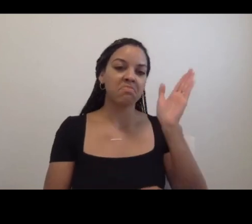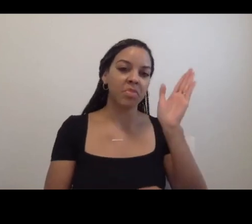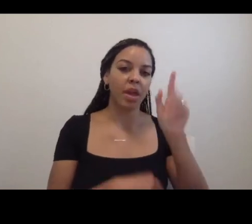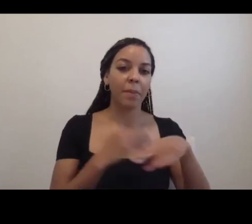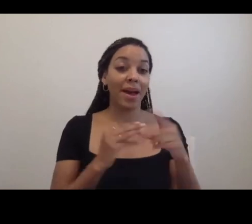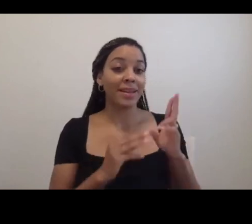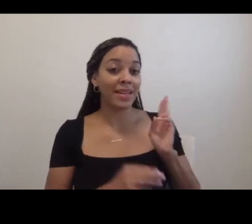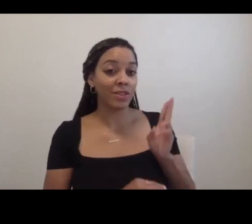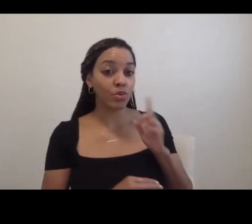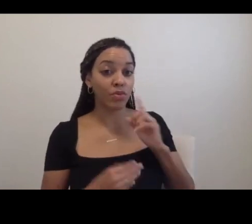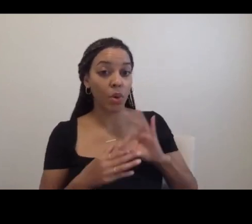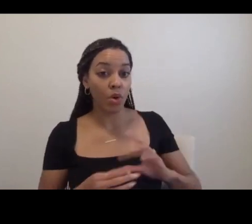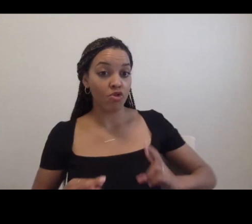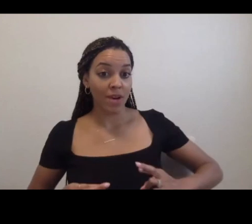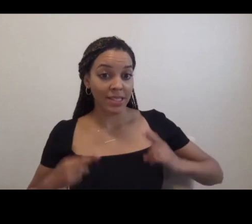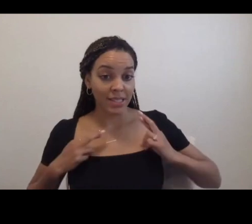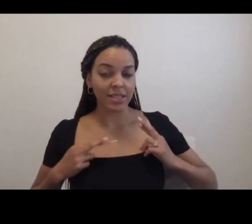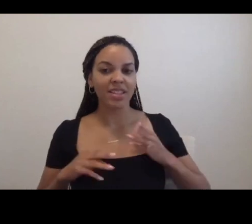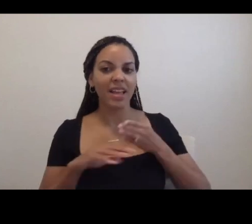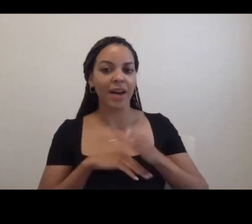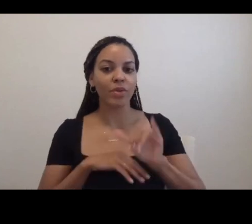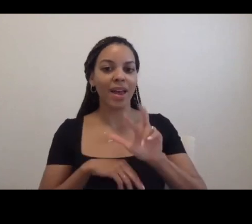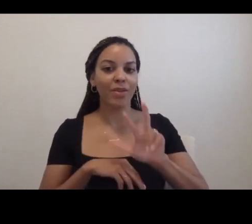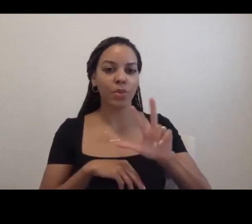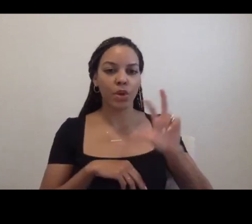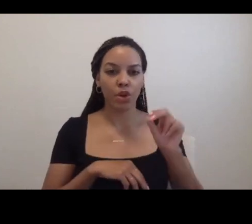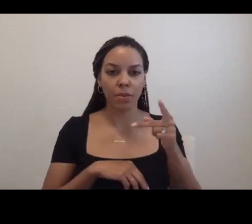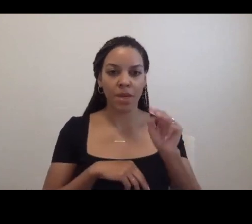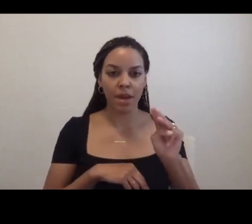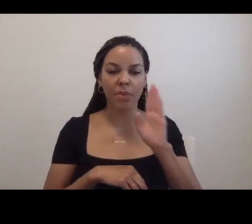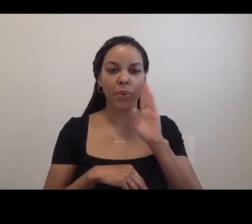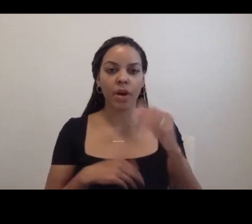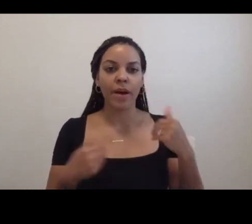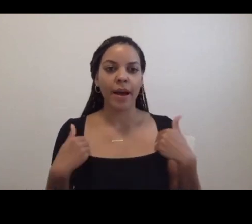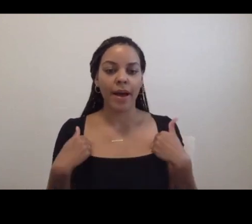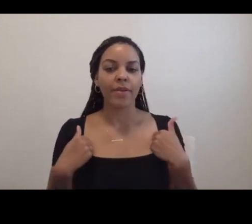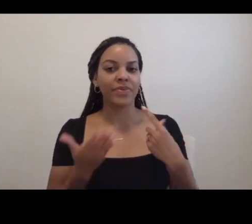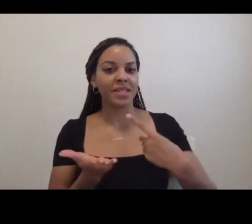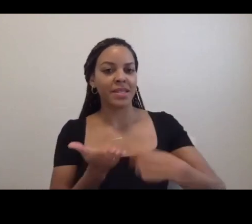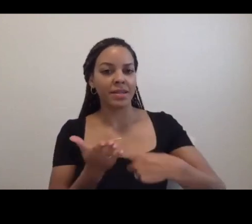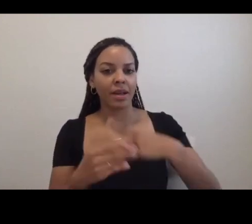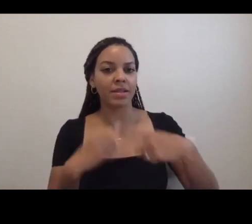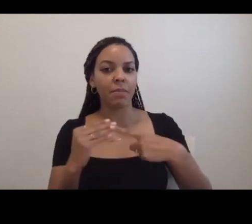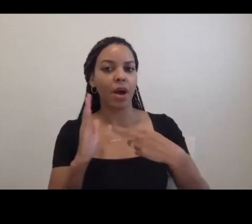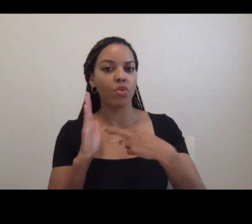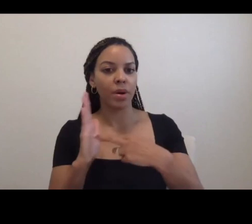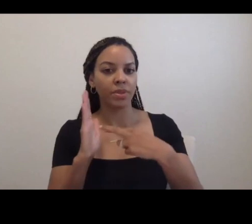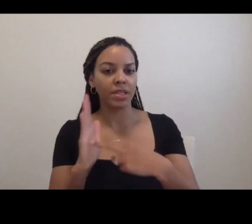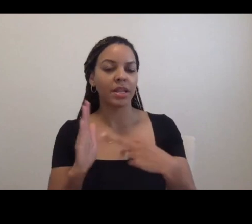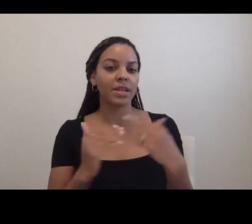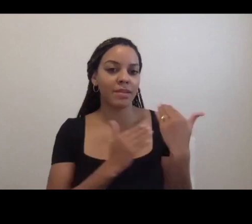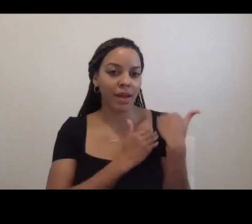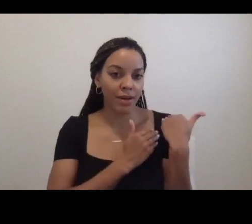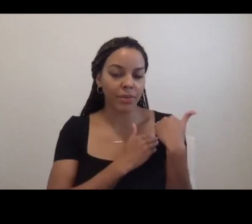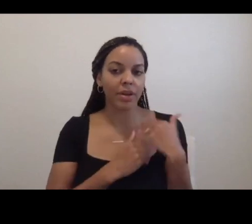And after that, uh, at 3 30 PM, we have a discussion on representation, accountability, and